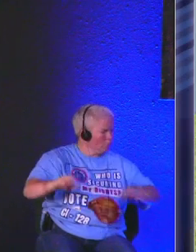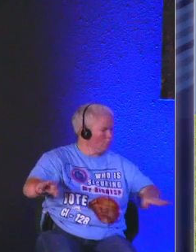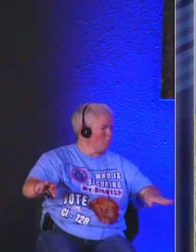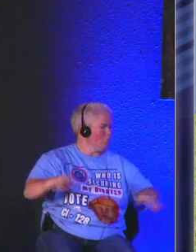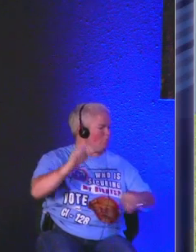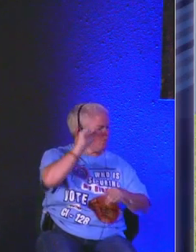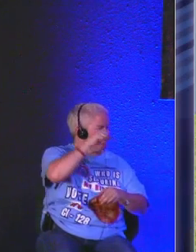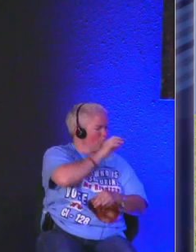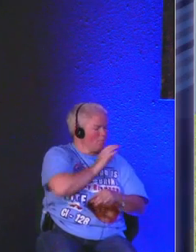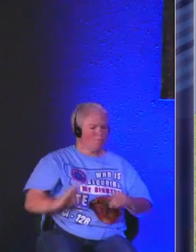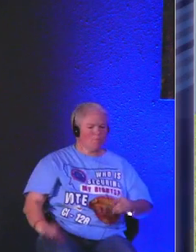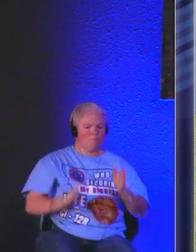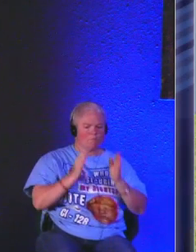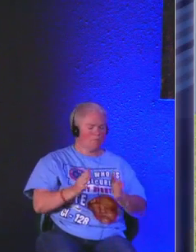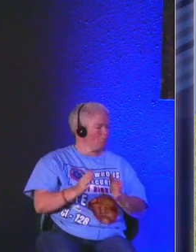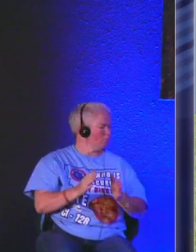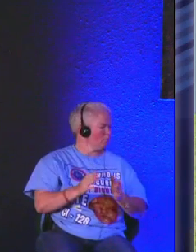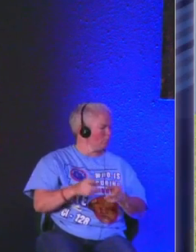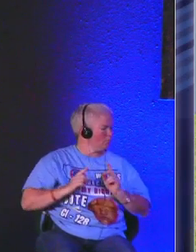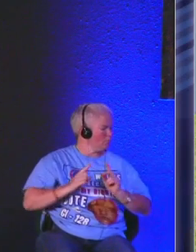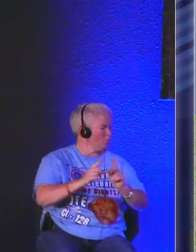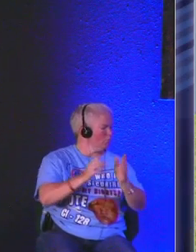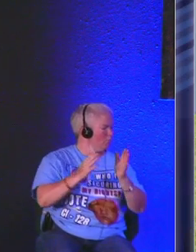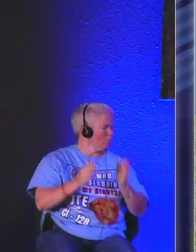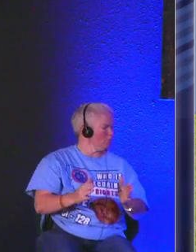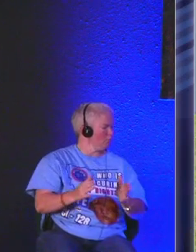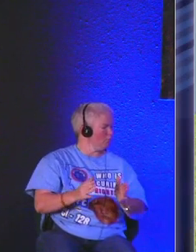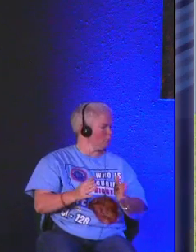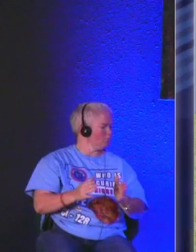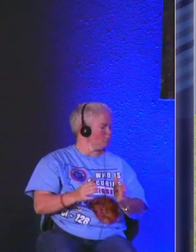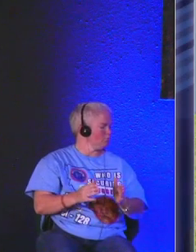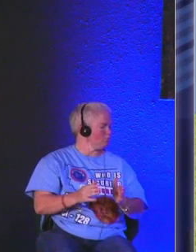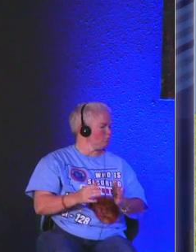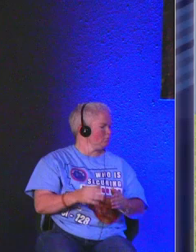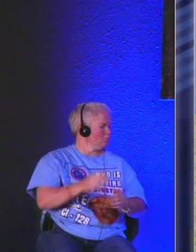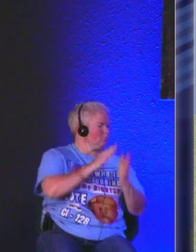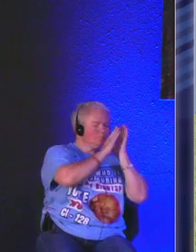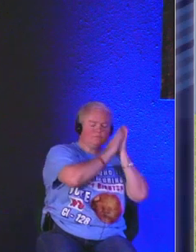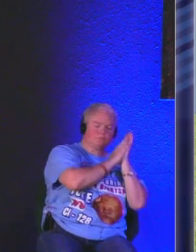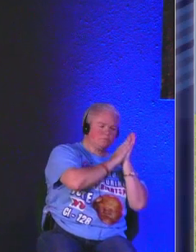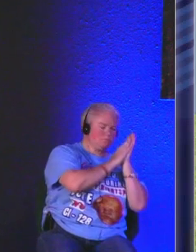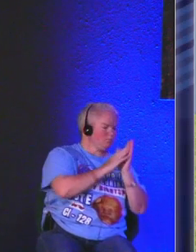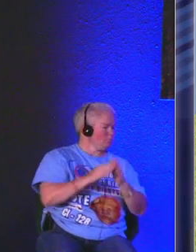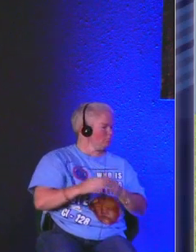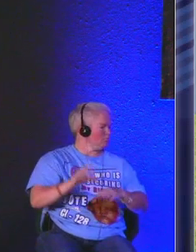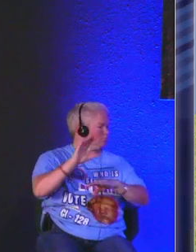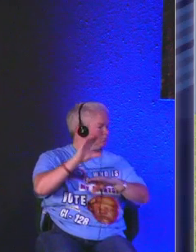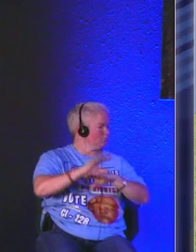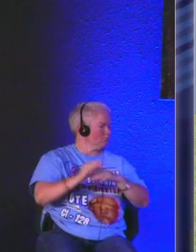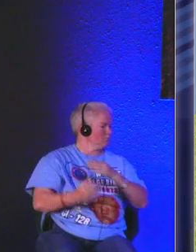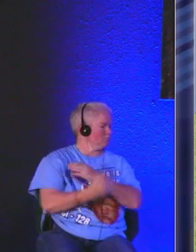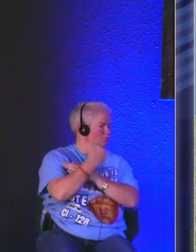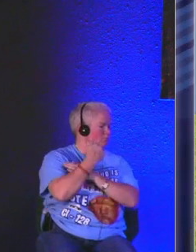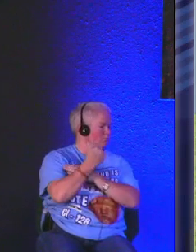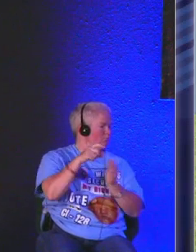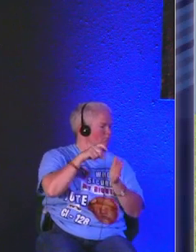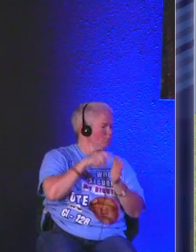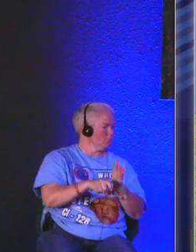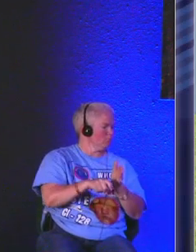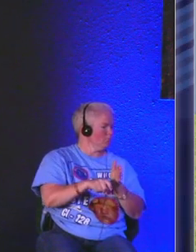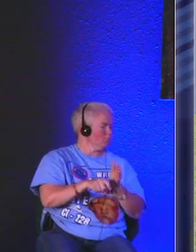chapter and I would bet if you grew up in church you have this whole chapter memorized